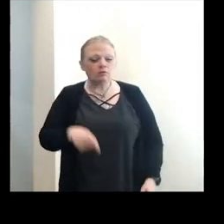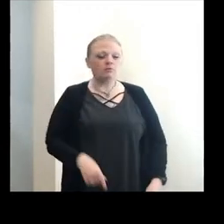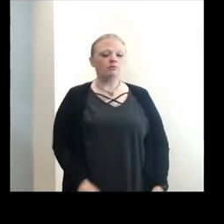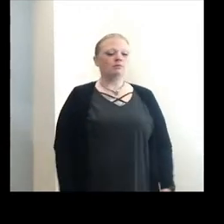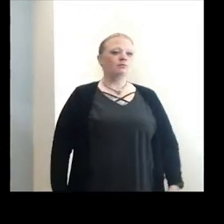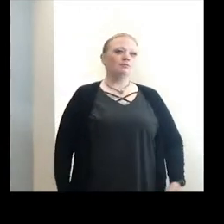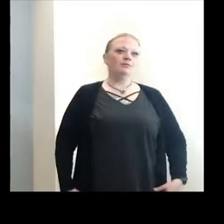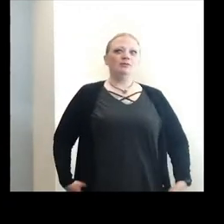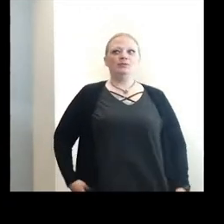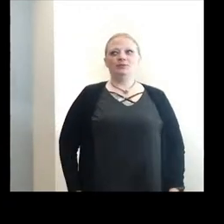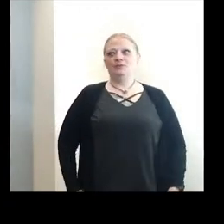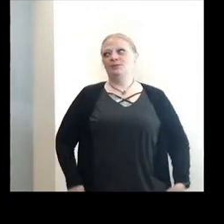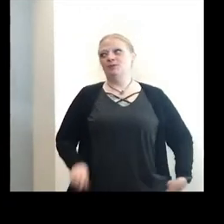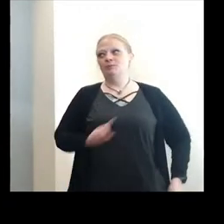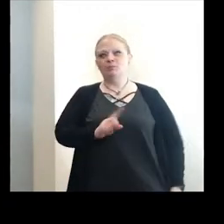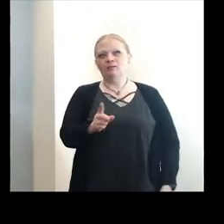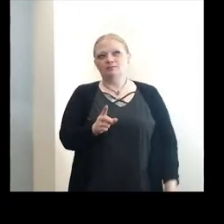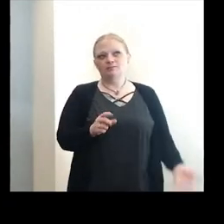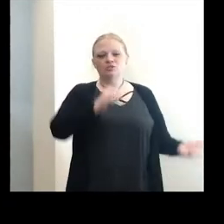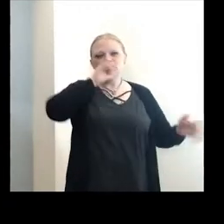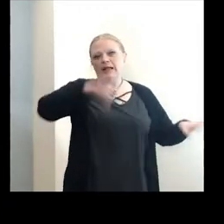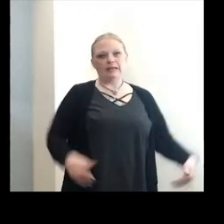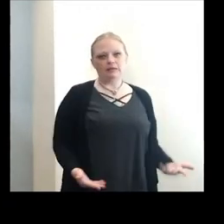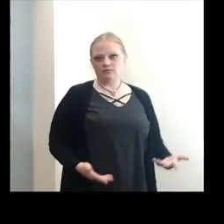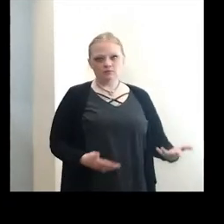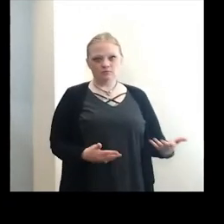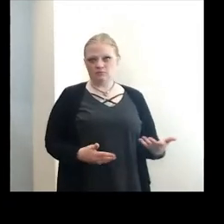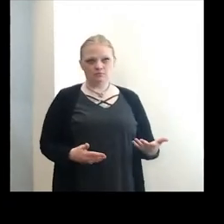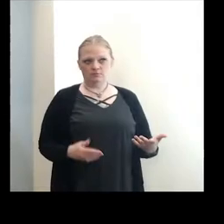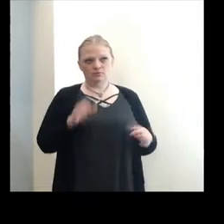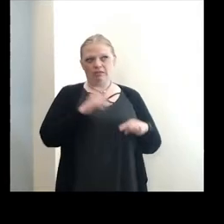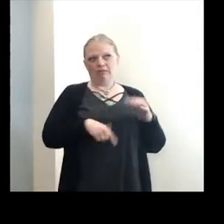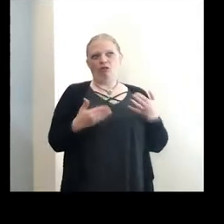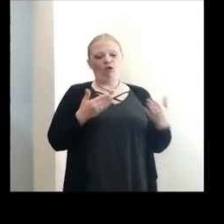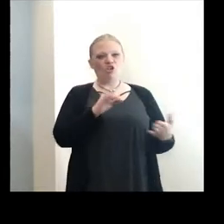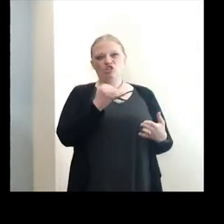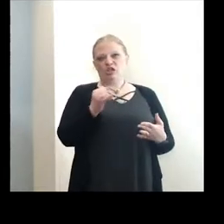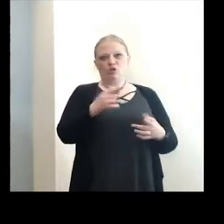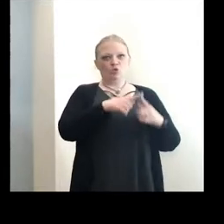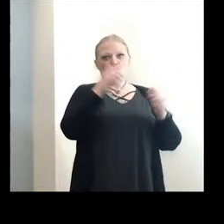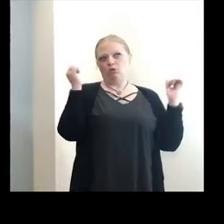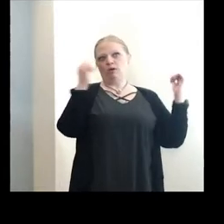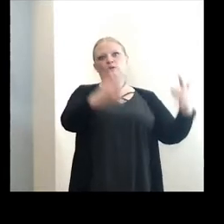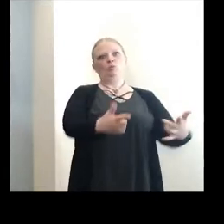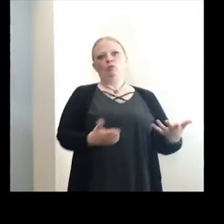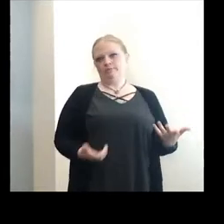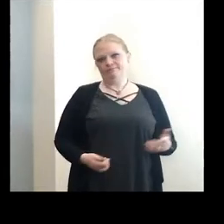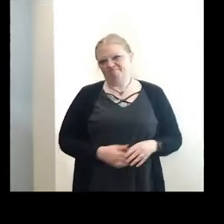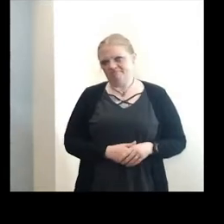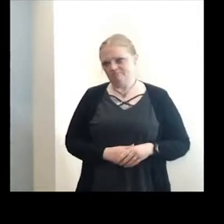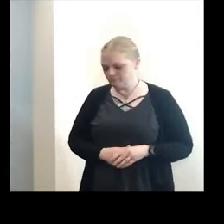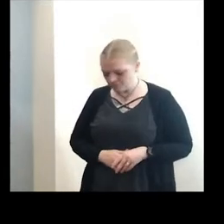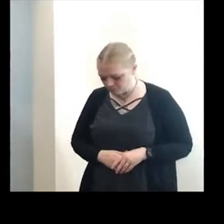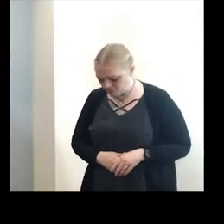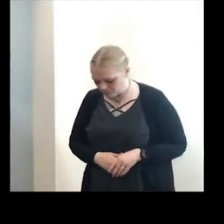we just, we're not there yet where we can offer Johnson & Johnson to everyone at any of our clinics.